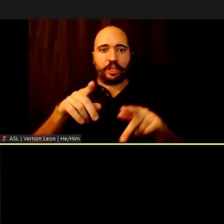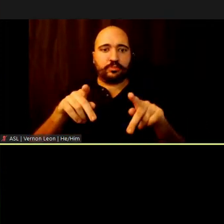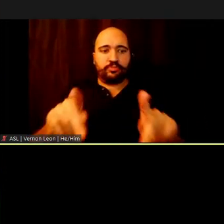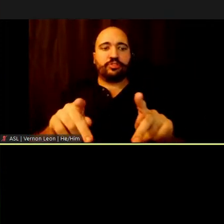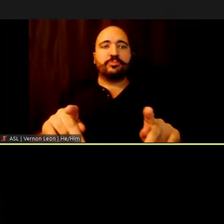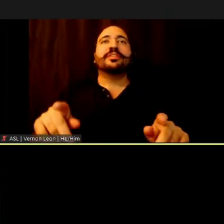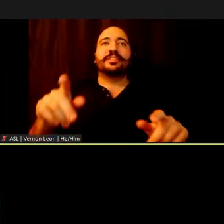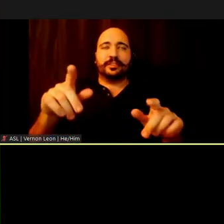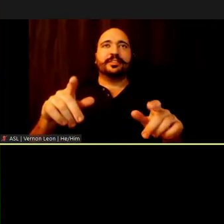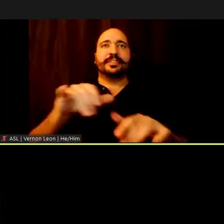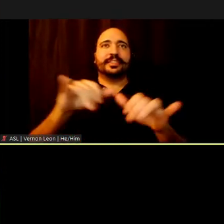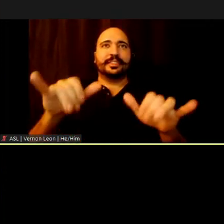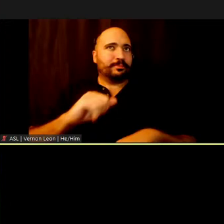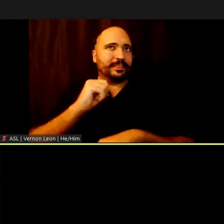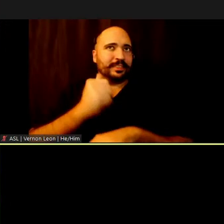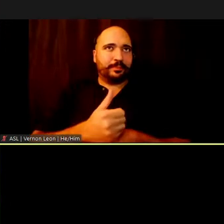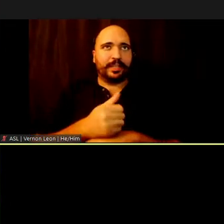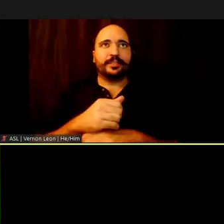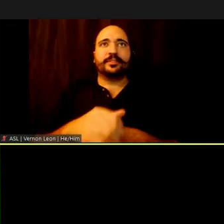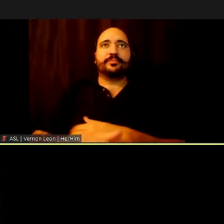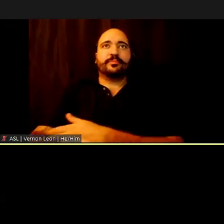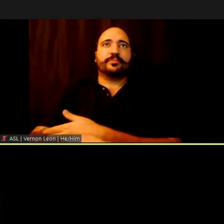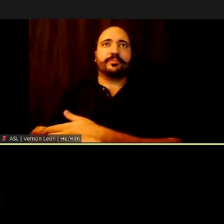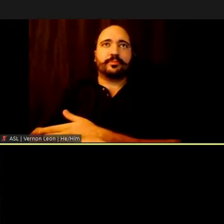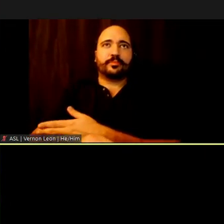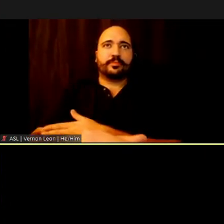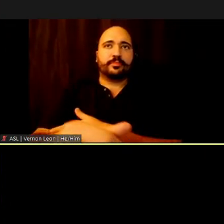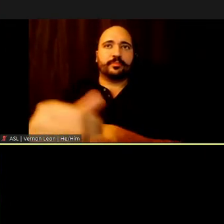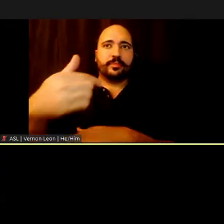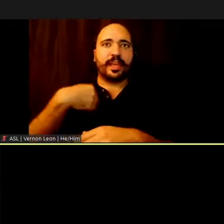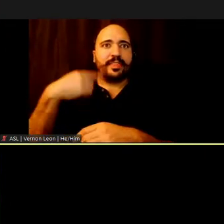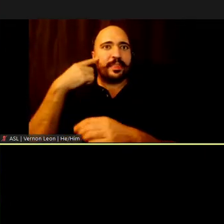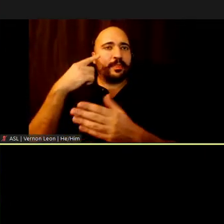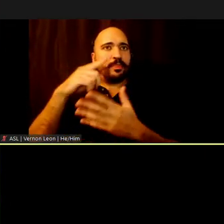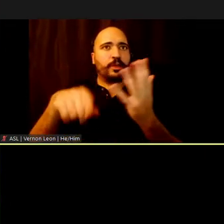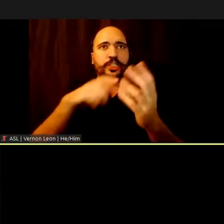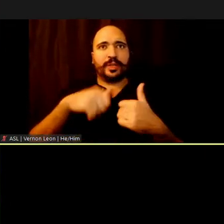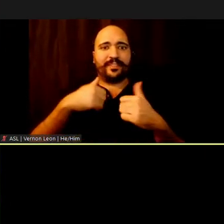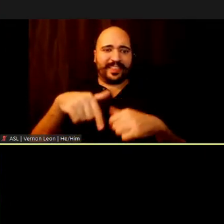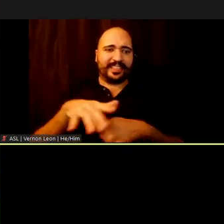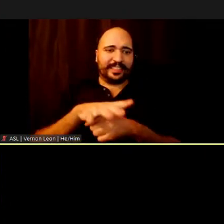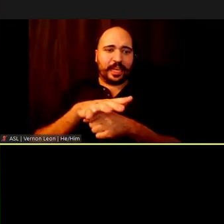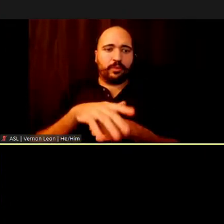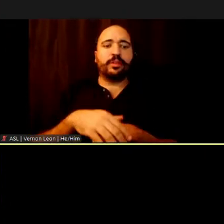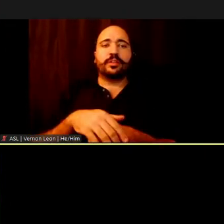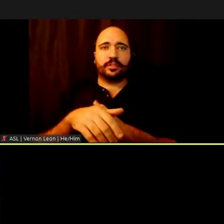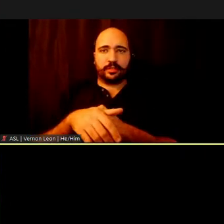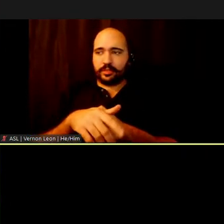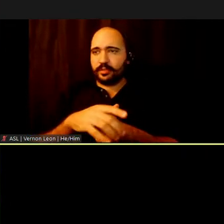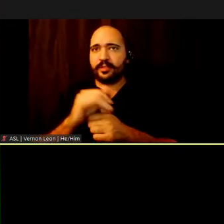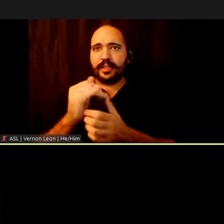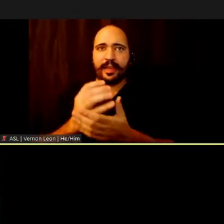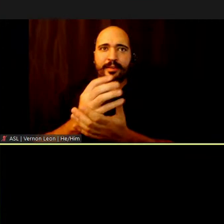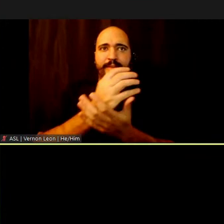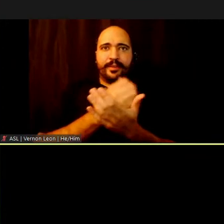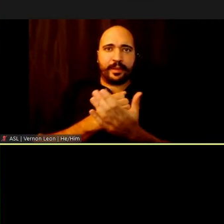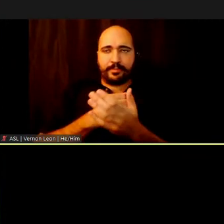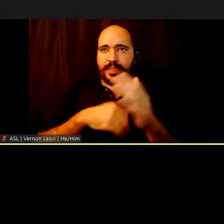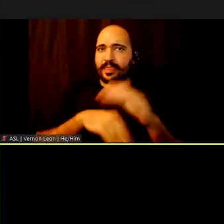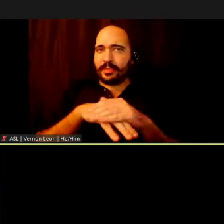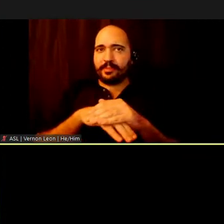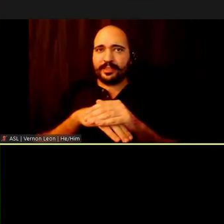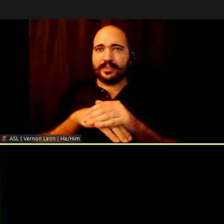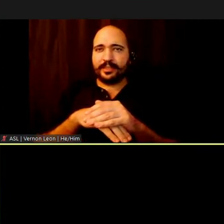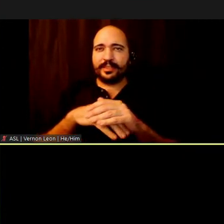to be had. I think that those who live within the area, the income limit is a little